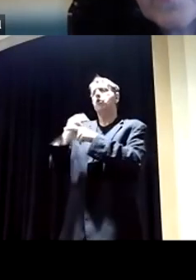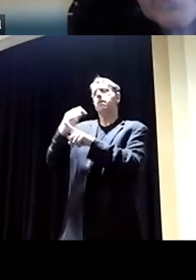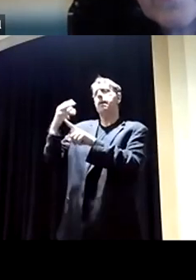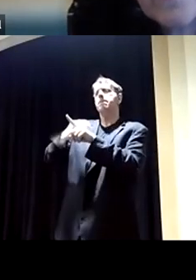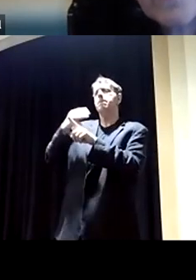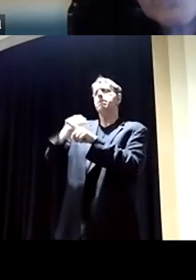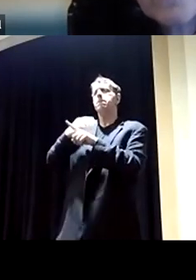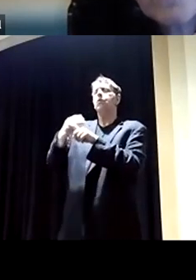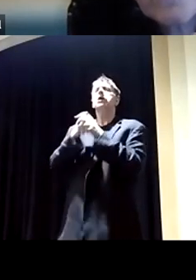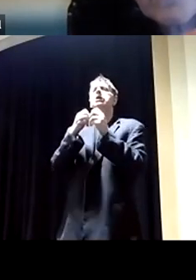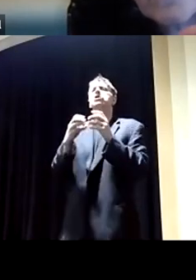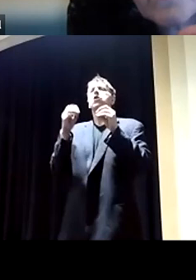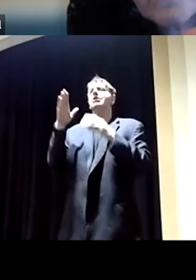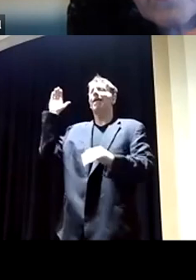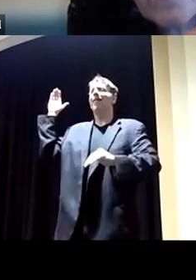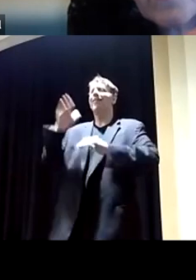foreclosures in the future.